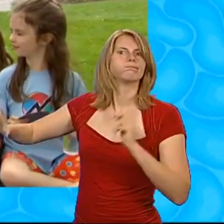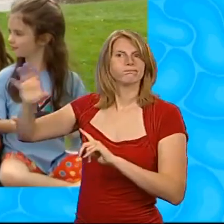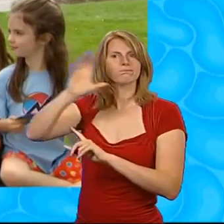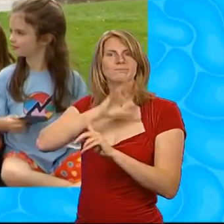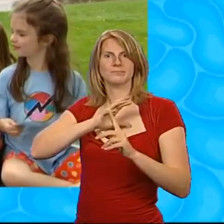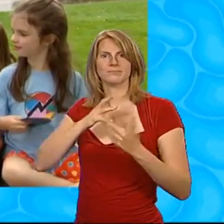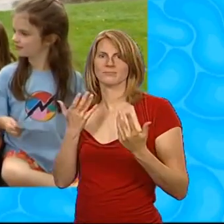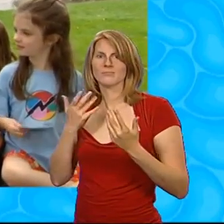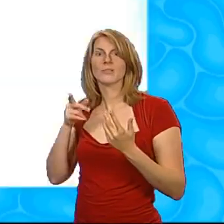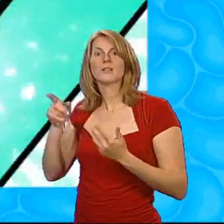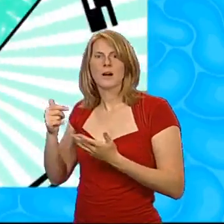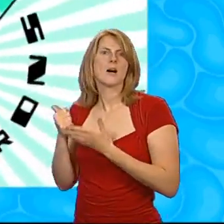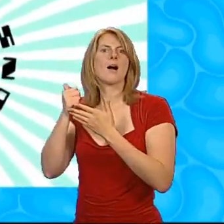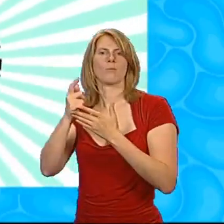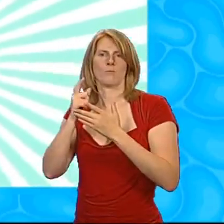all help make clouds.